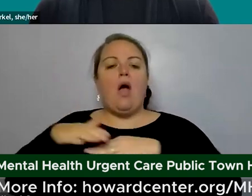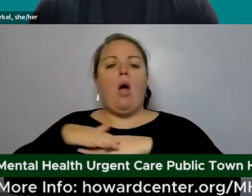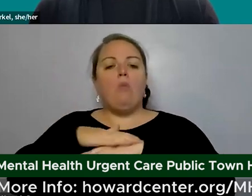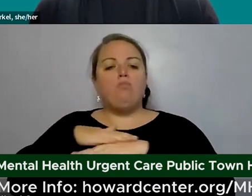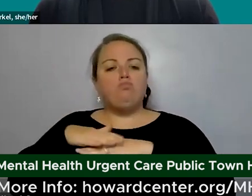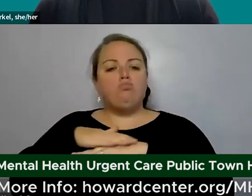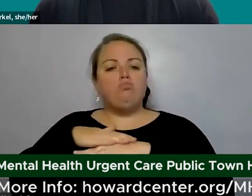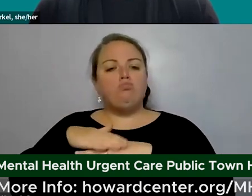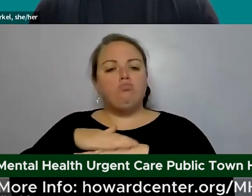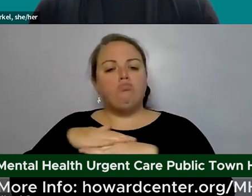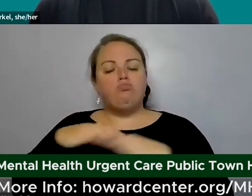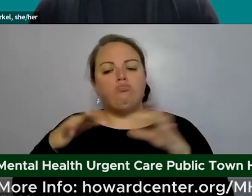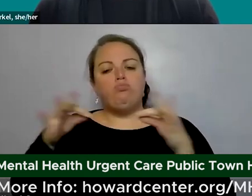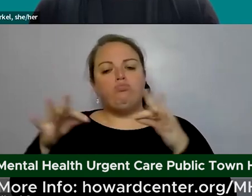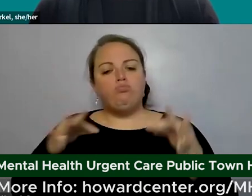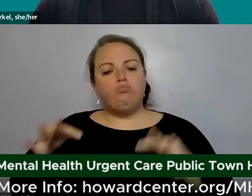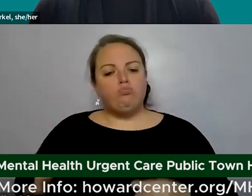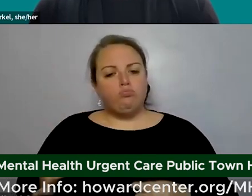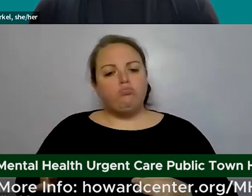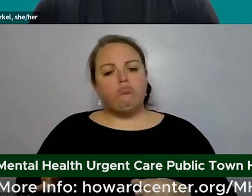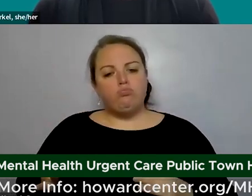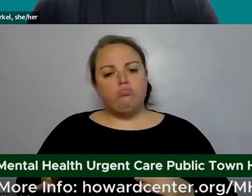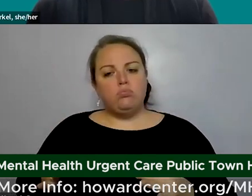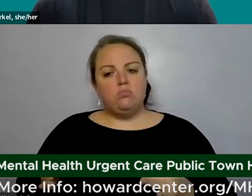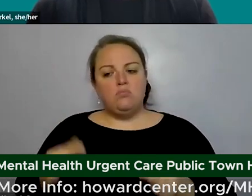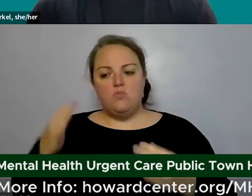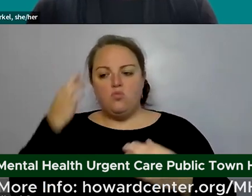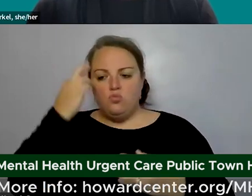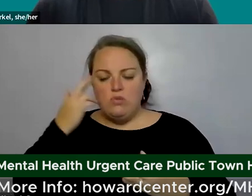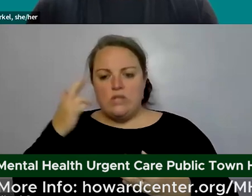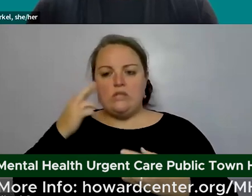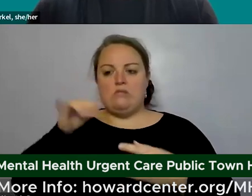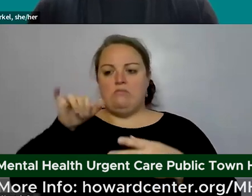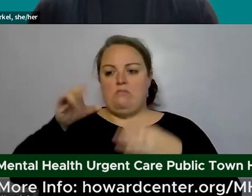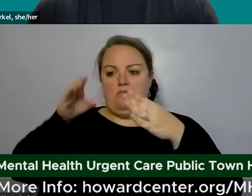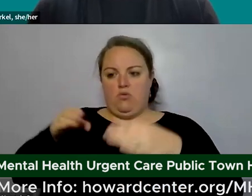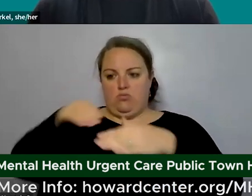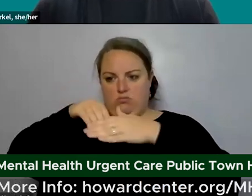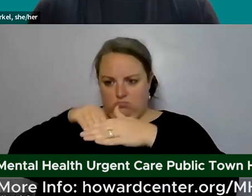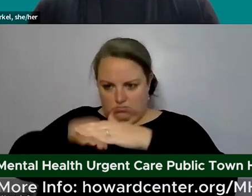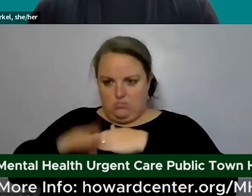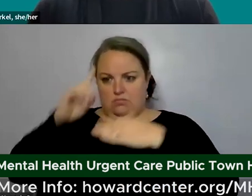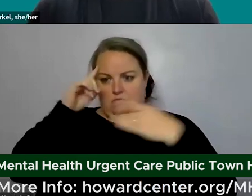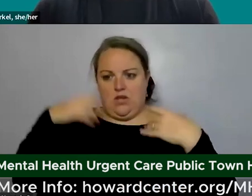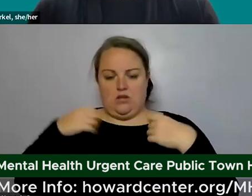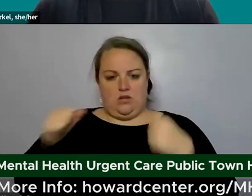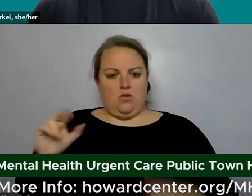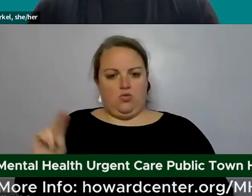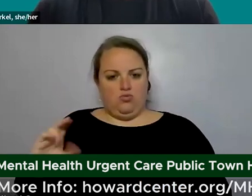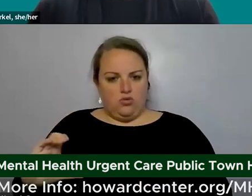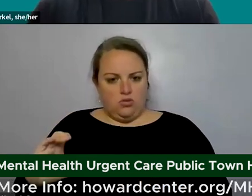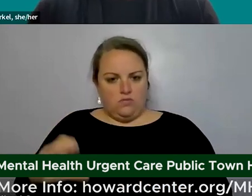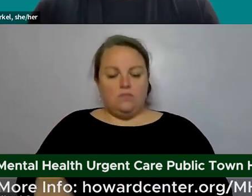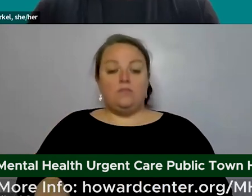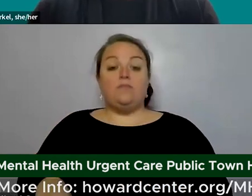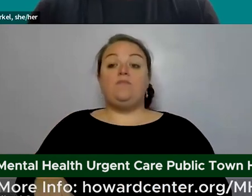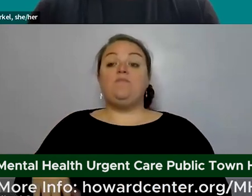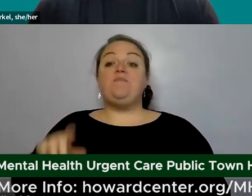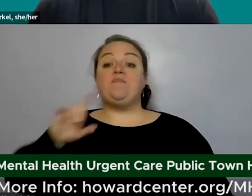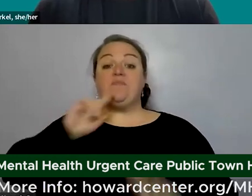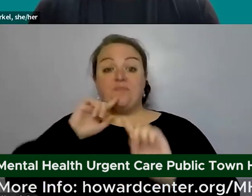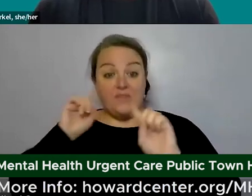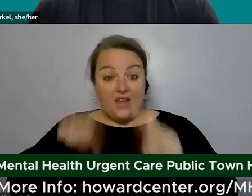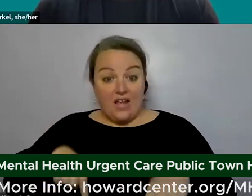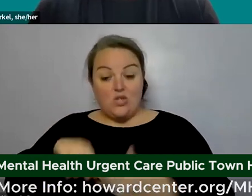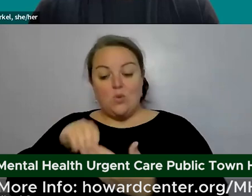level um explanation for what brought you into the program and from that information we will work